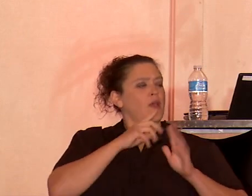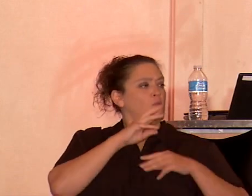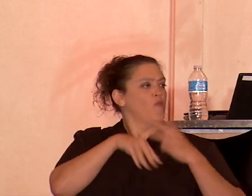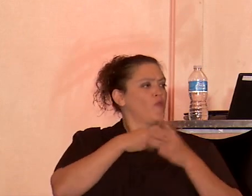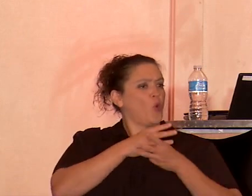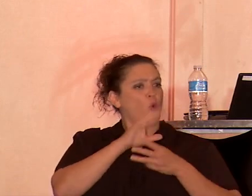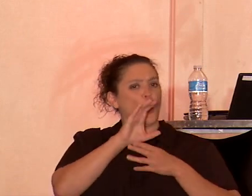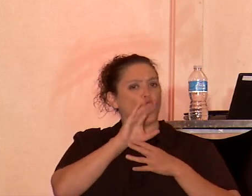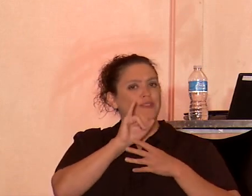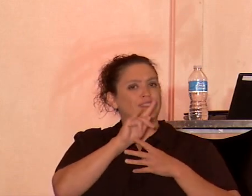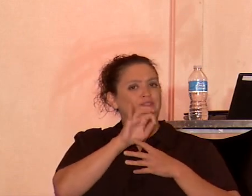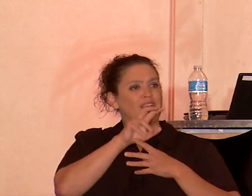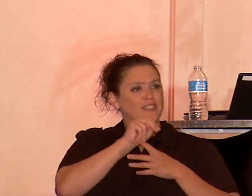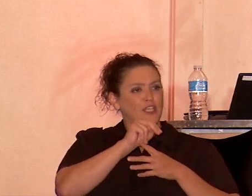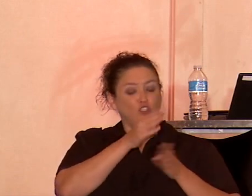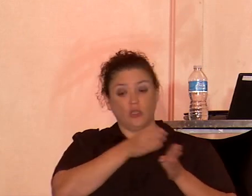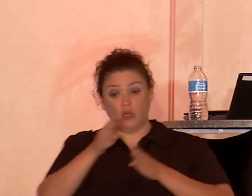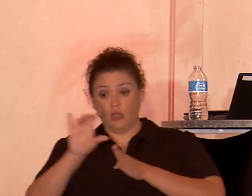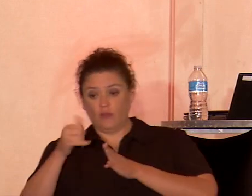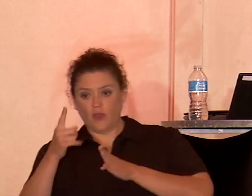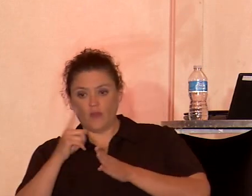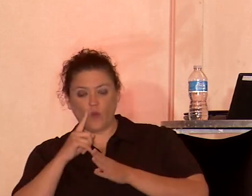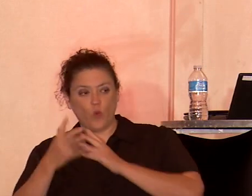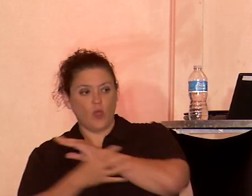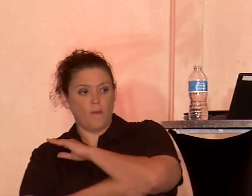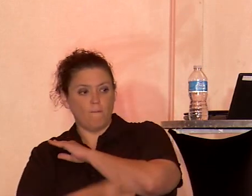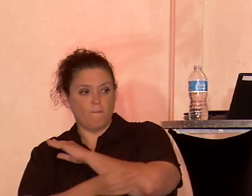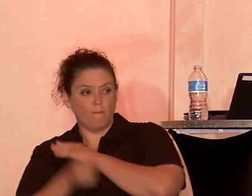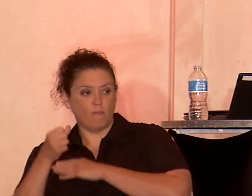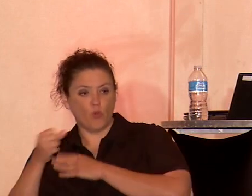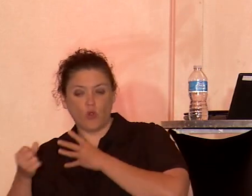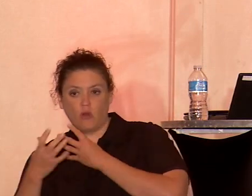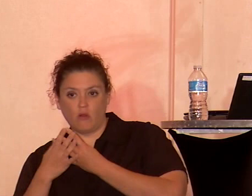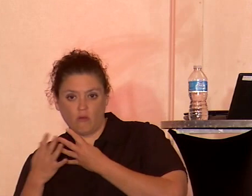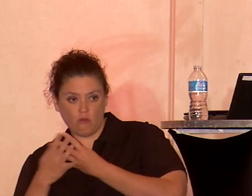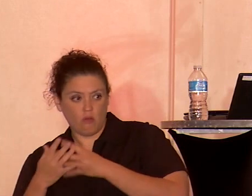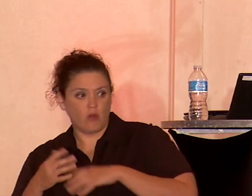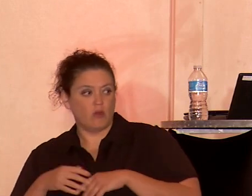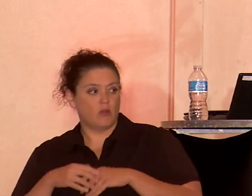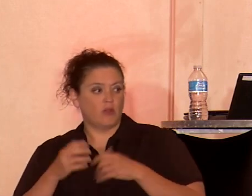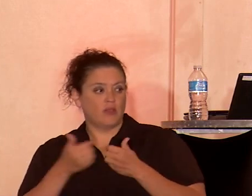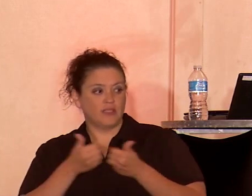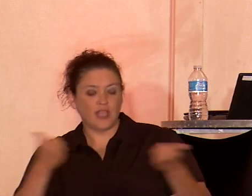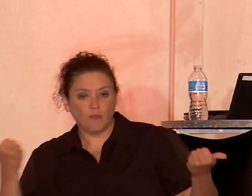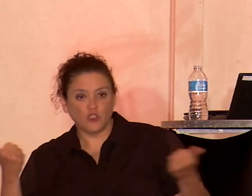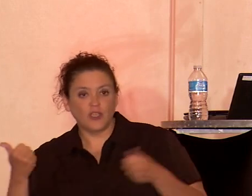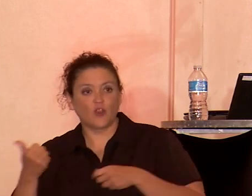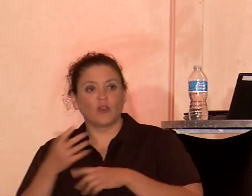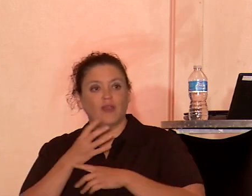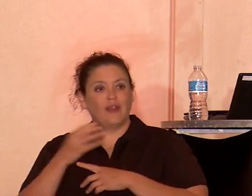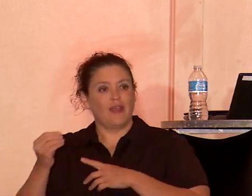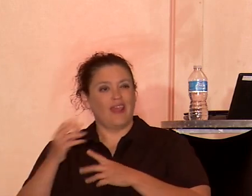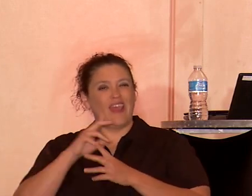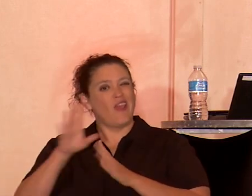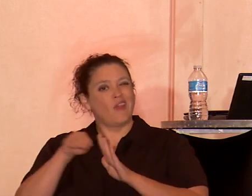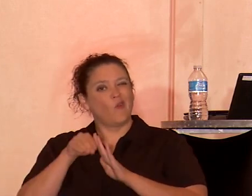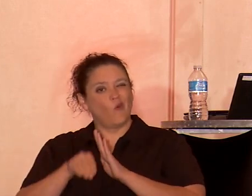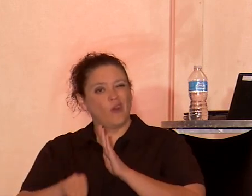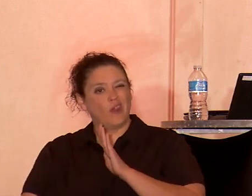and the other poor, incarcerated, assetless, hyper-segregated, and downwardly mobile.